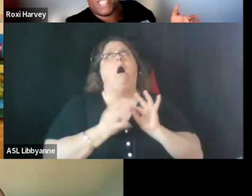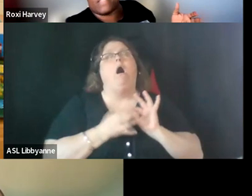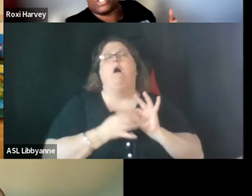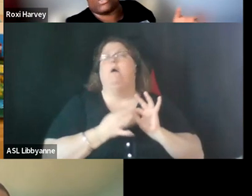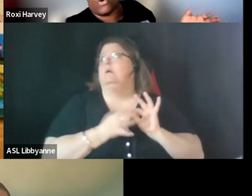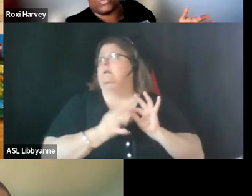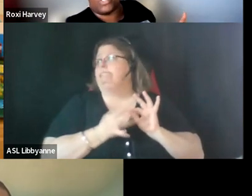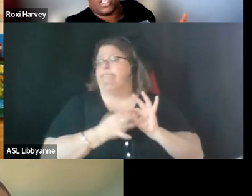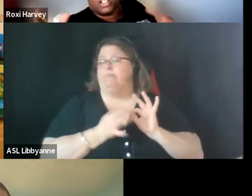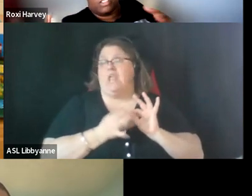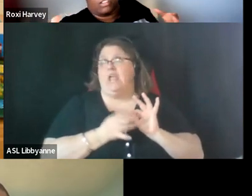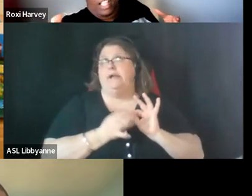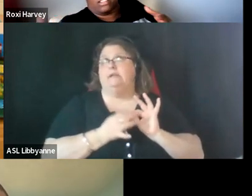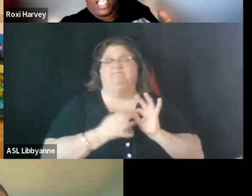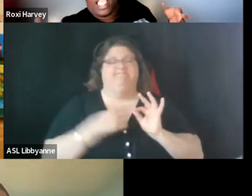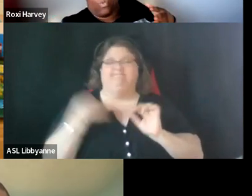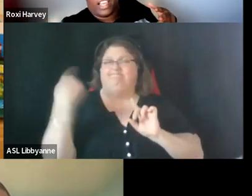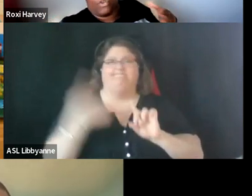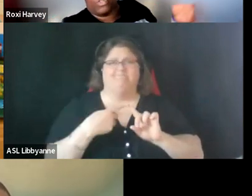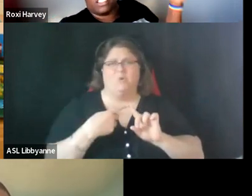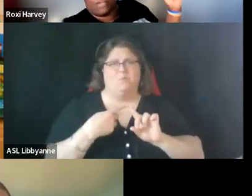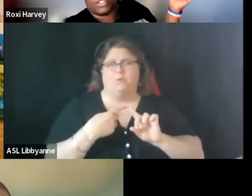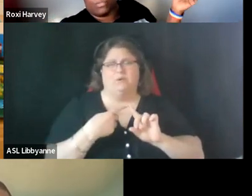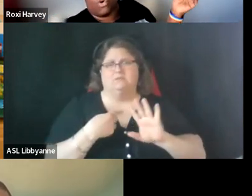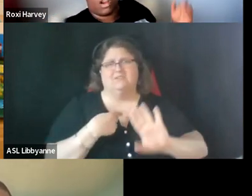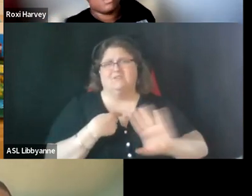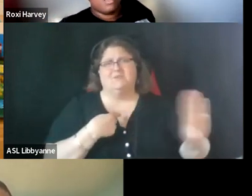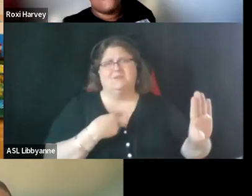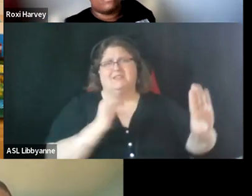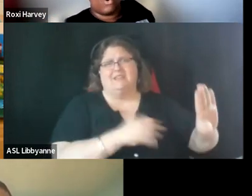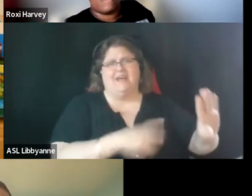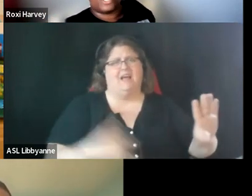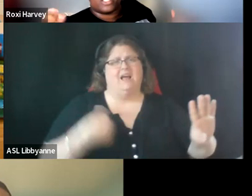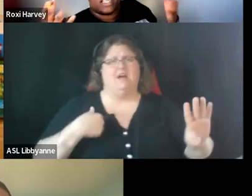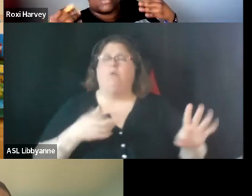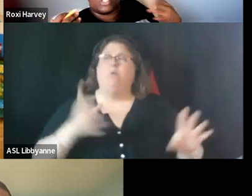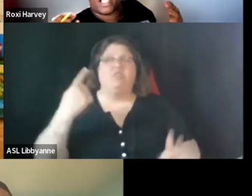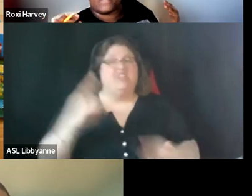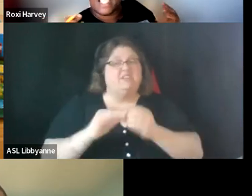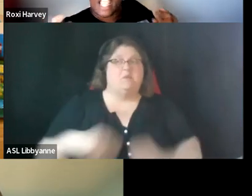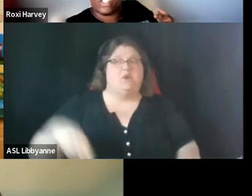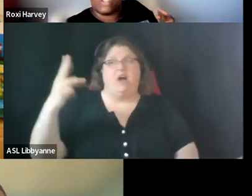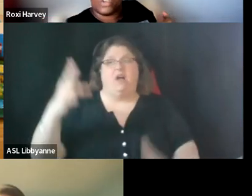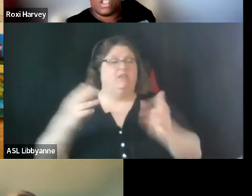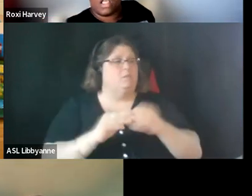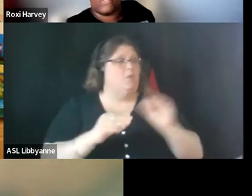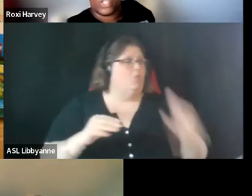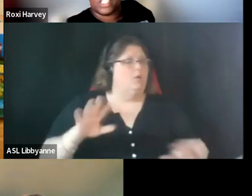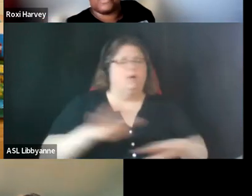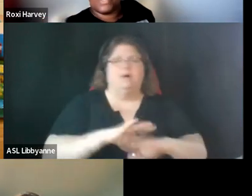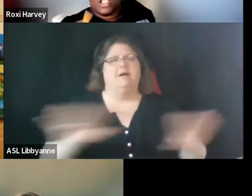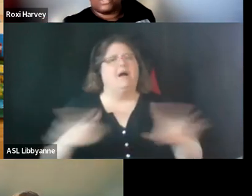i'm not even going with like the weight of oh these numbers are more but more of just getting perspective and hearing different